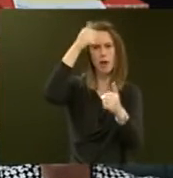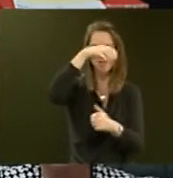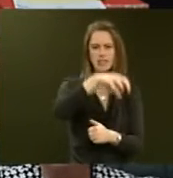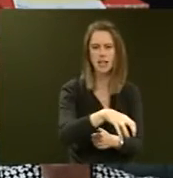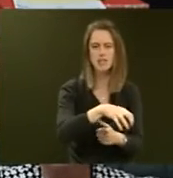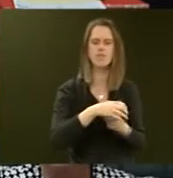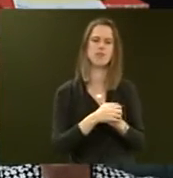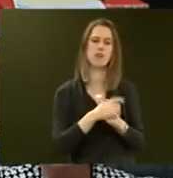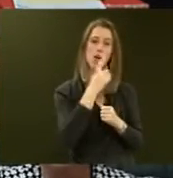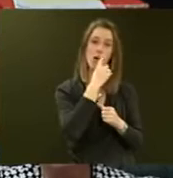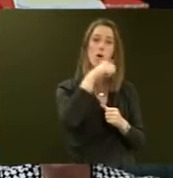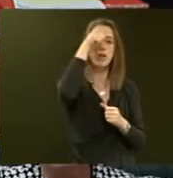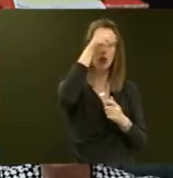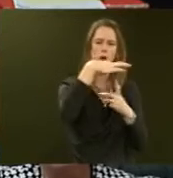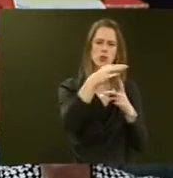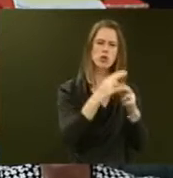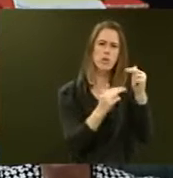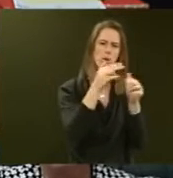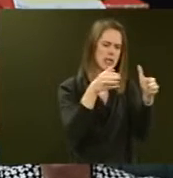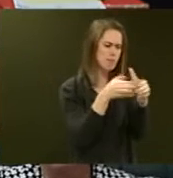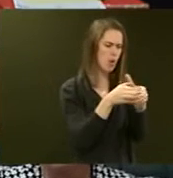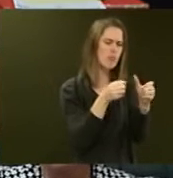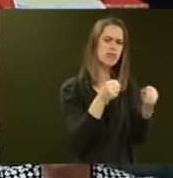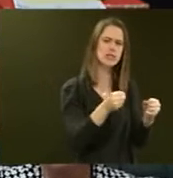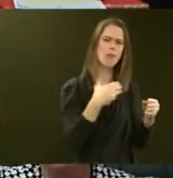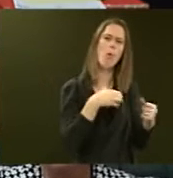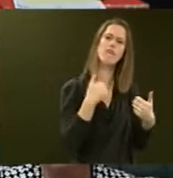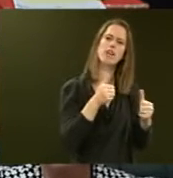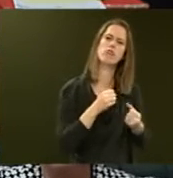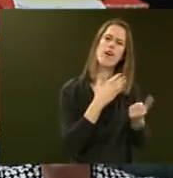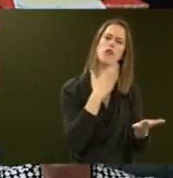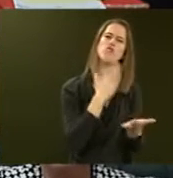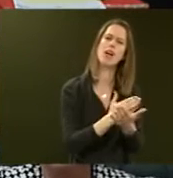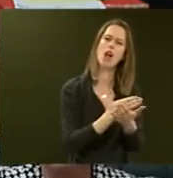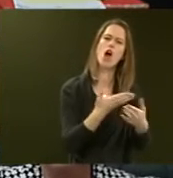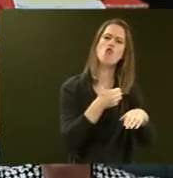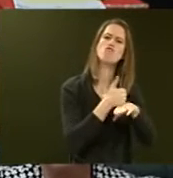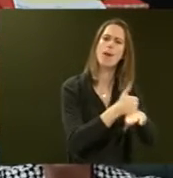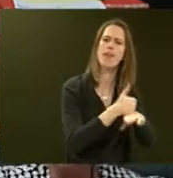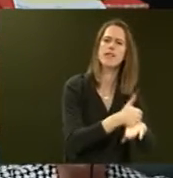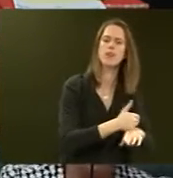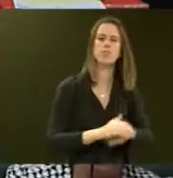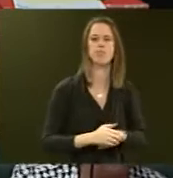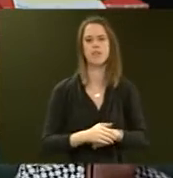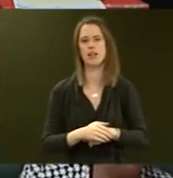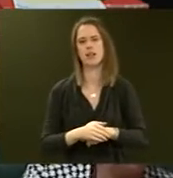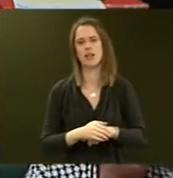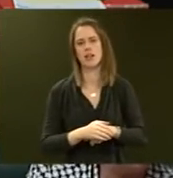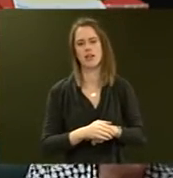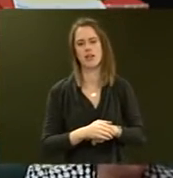We know the option to build a smaller prison is more effective in providing real rehabilitation. What is not cost-effective